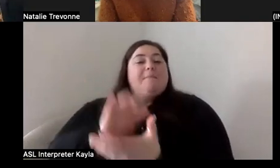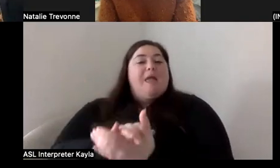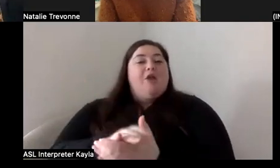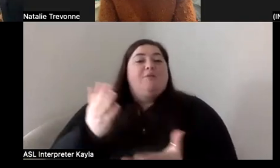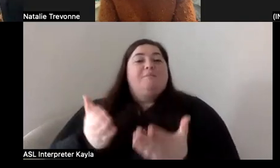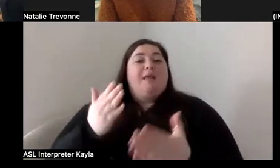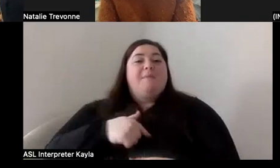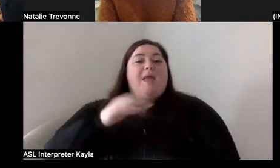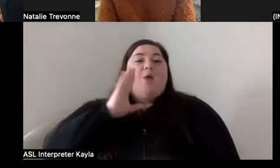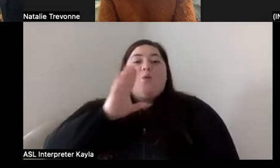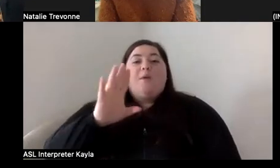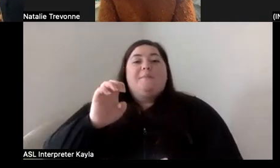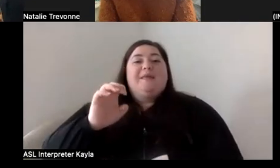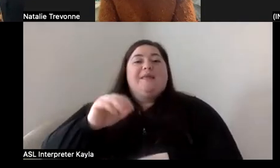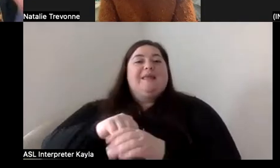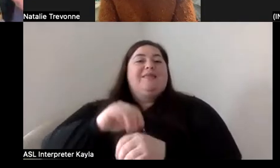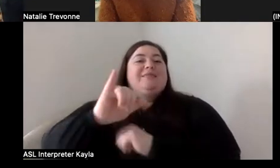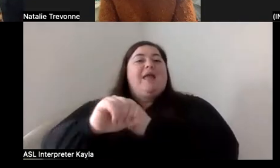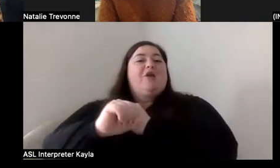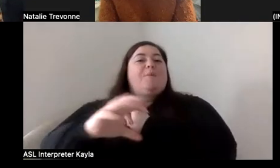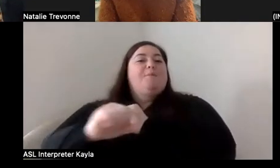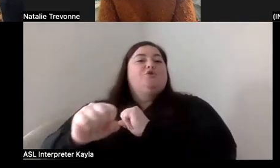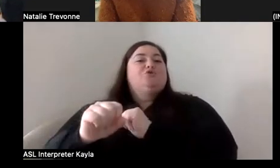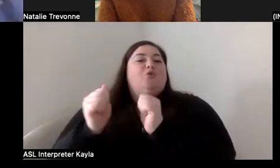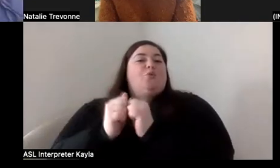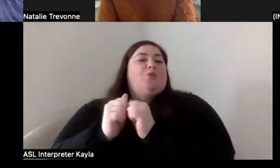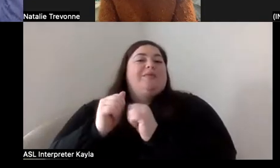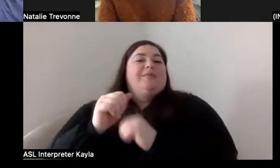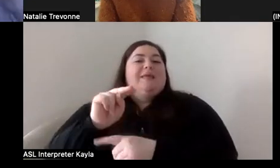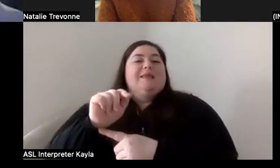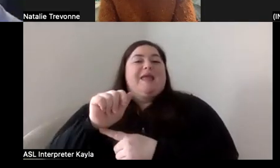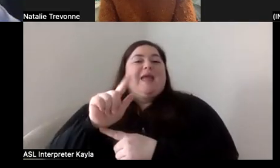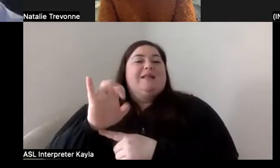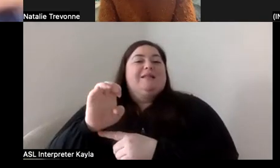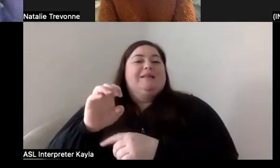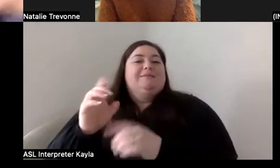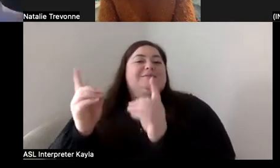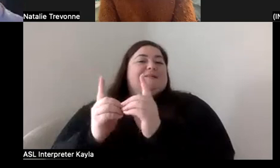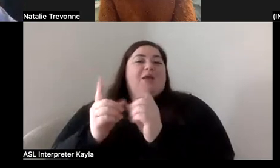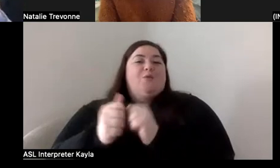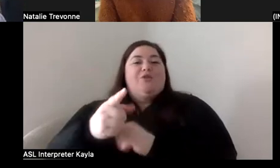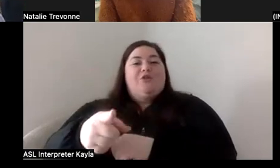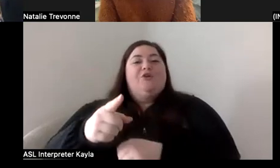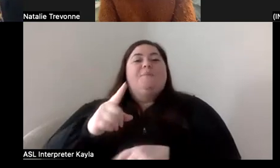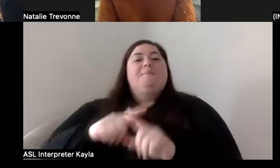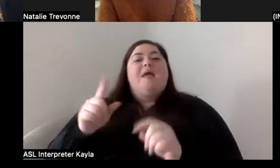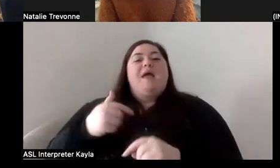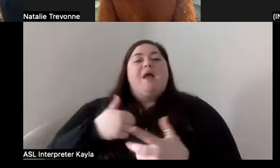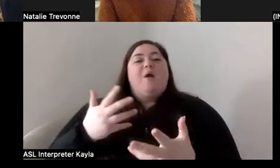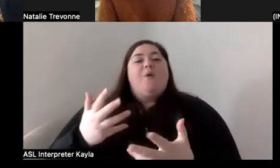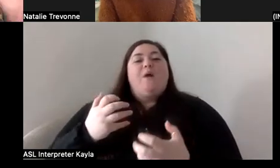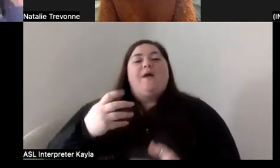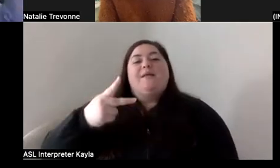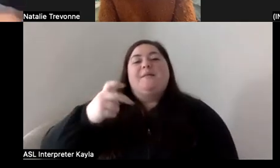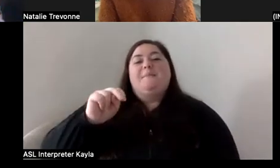in this commercial on the date with Natalie, you know, I don't know who knows that's the, I'm, I'm putting out there in the world. So somebody, uh, I want a pension credit.